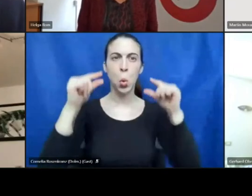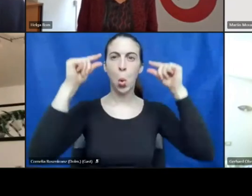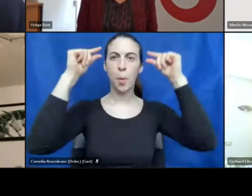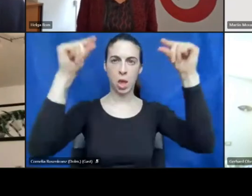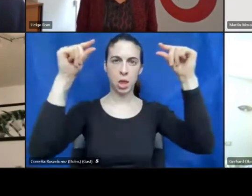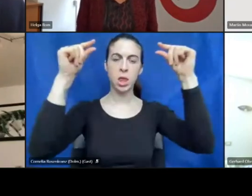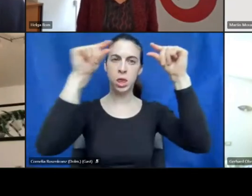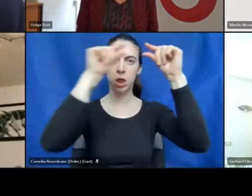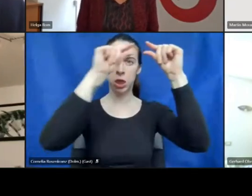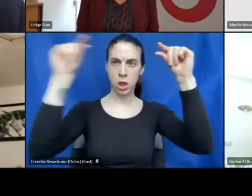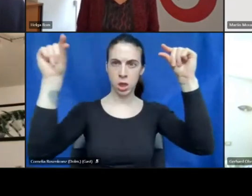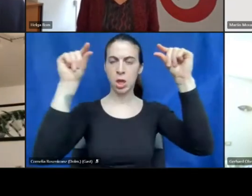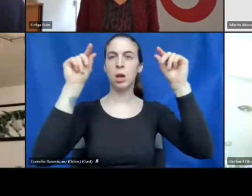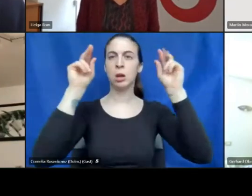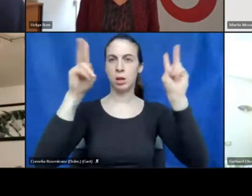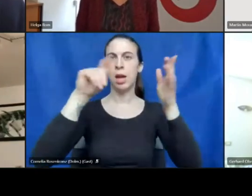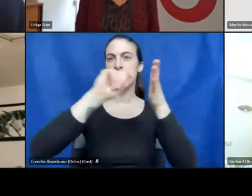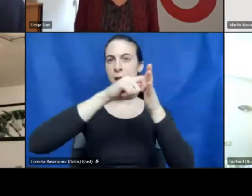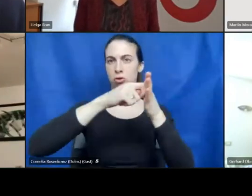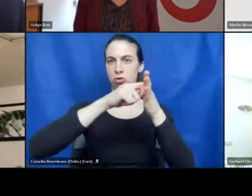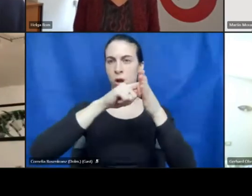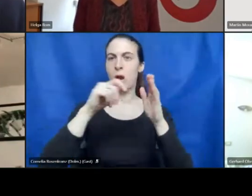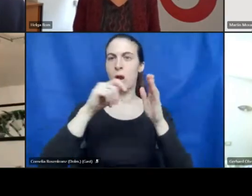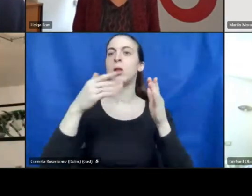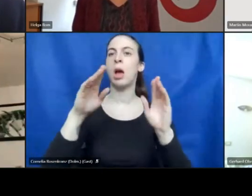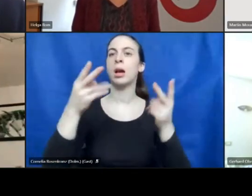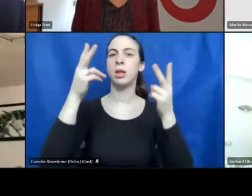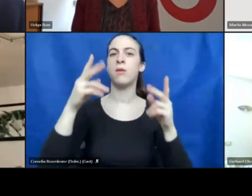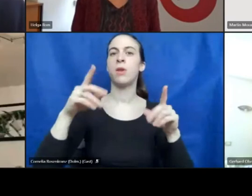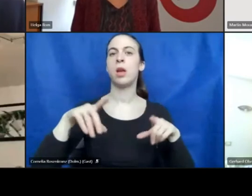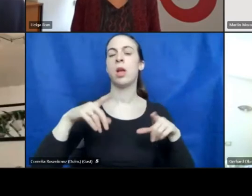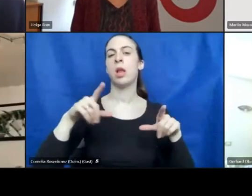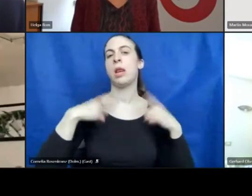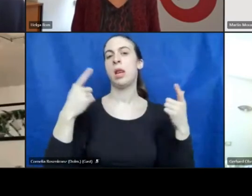and there you can activate live subtitling.